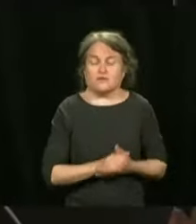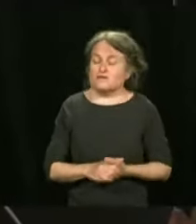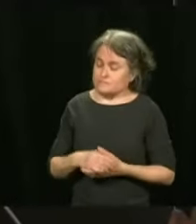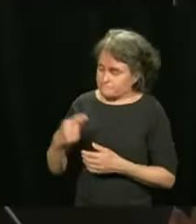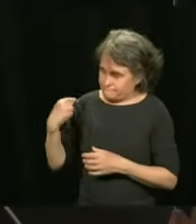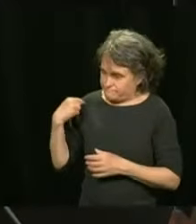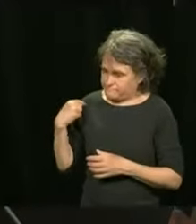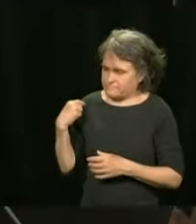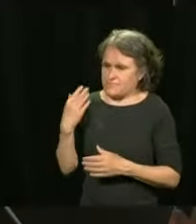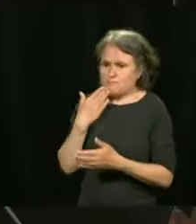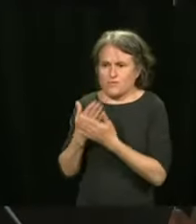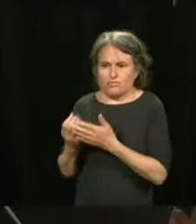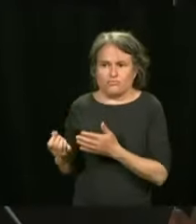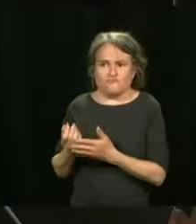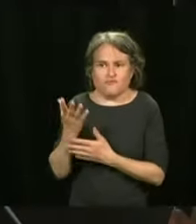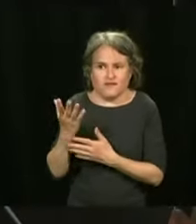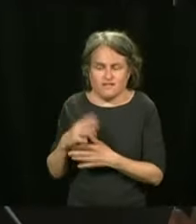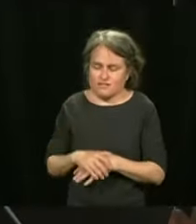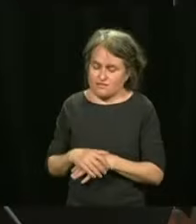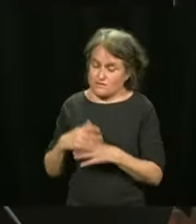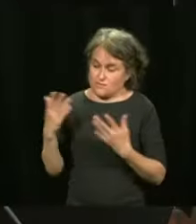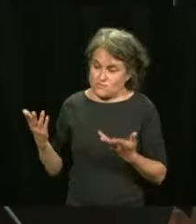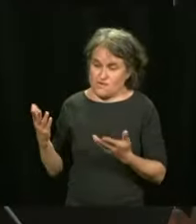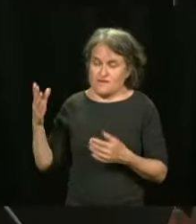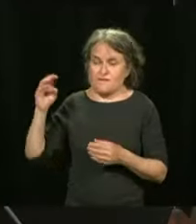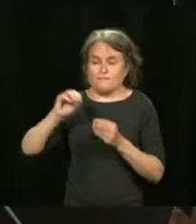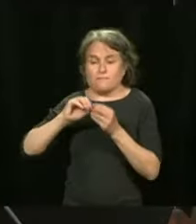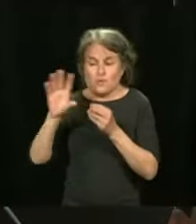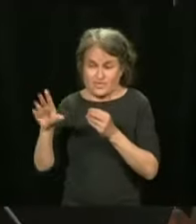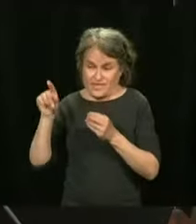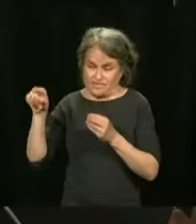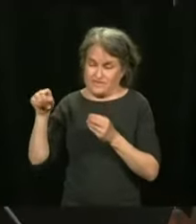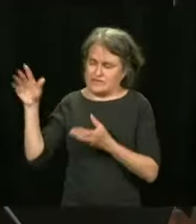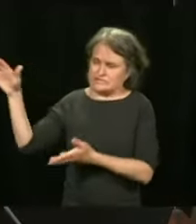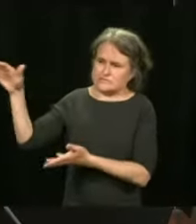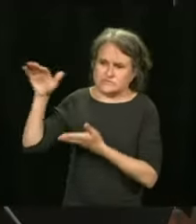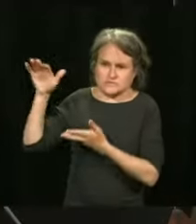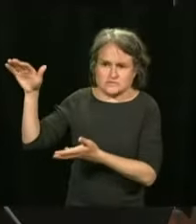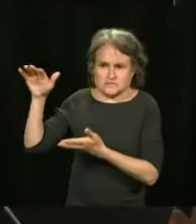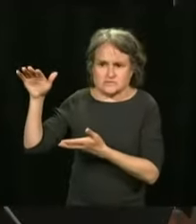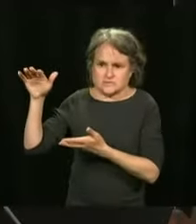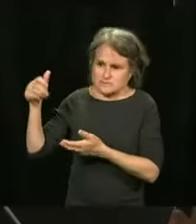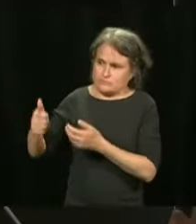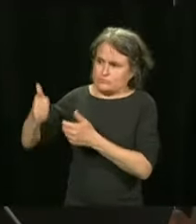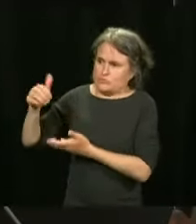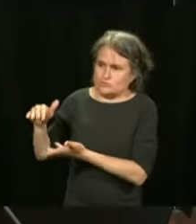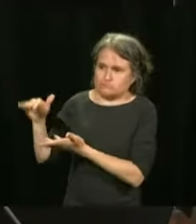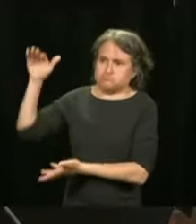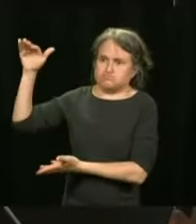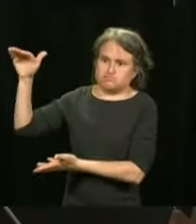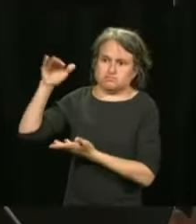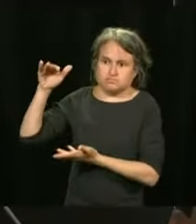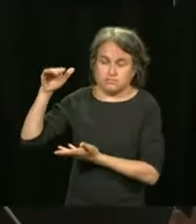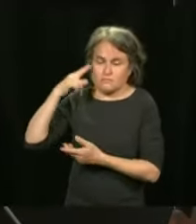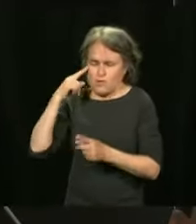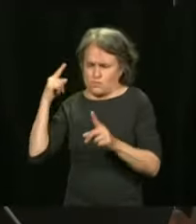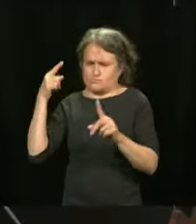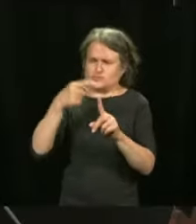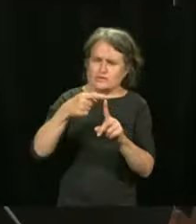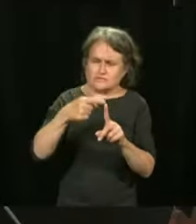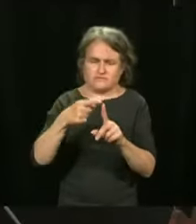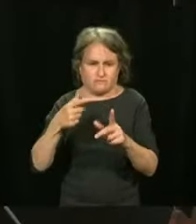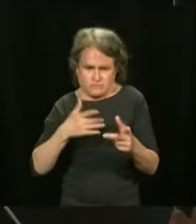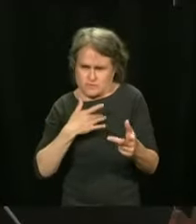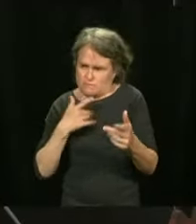on Moderna, which truly brings us beyond our expectations. And we're